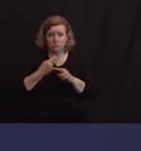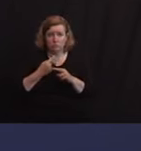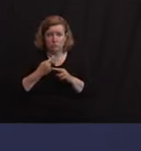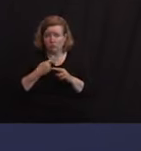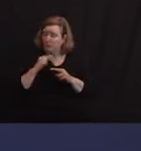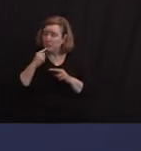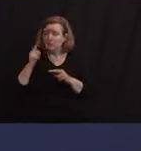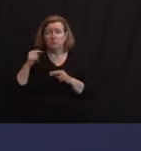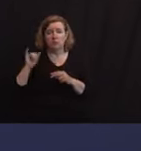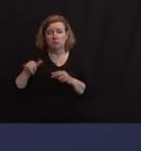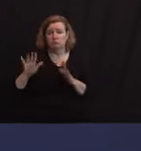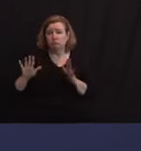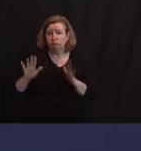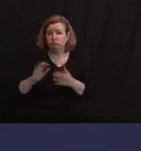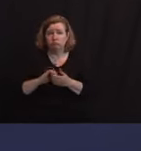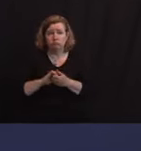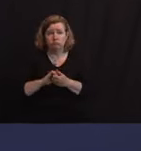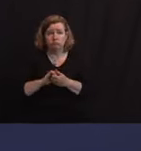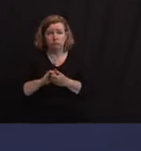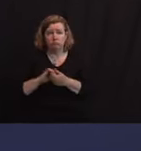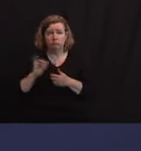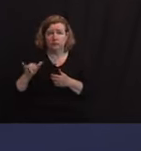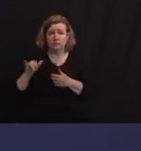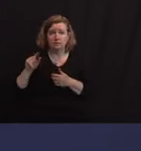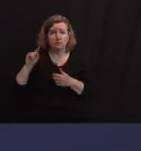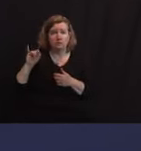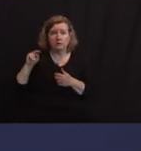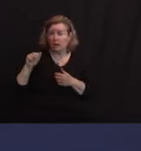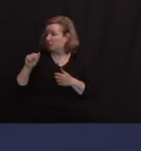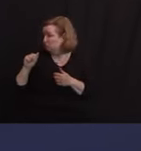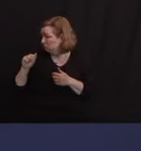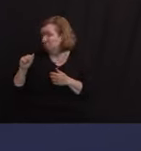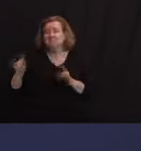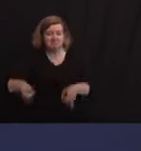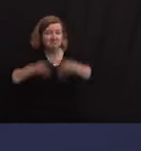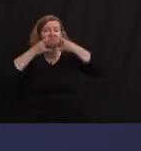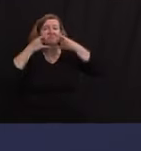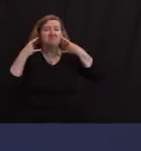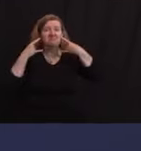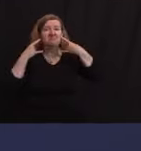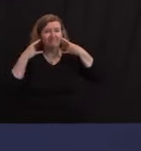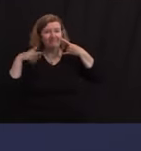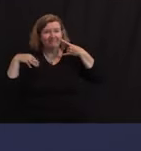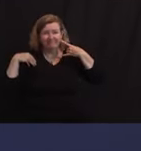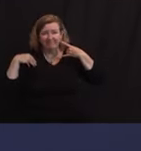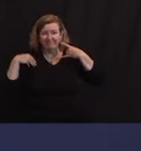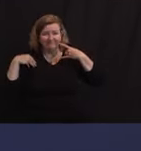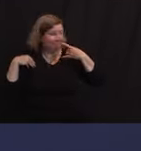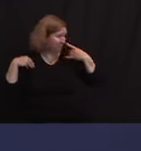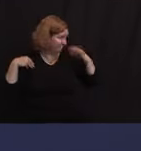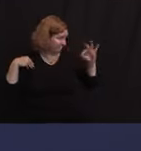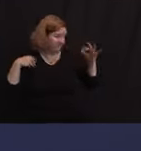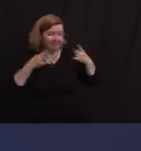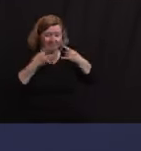So, with that, Tina, I'm going to mask up, if it's okay with you. Quick swig.